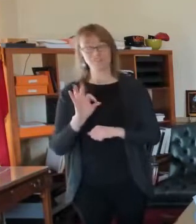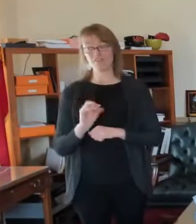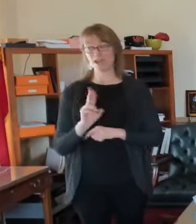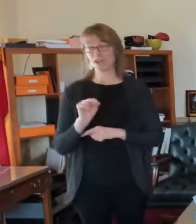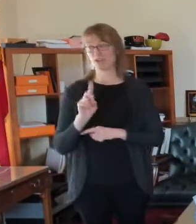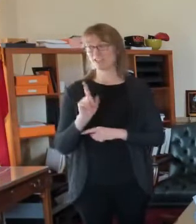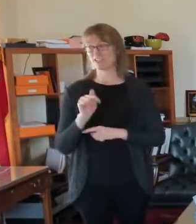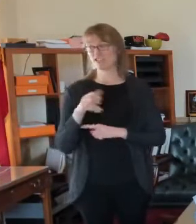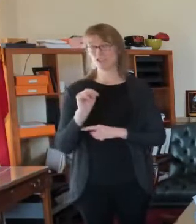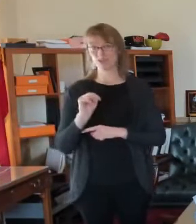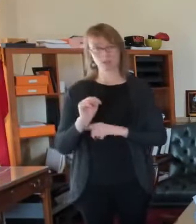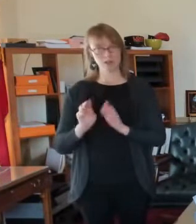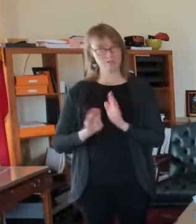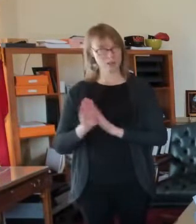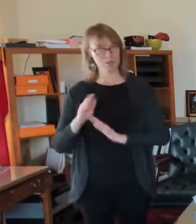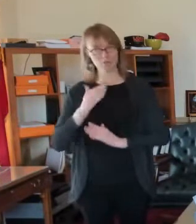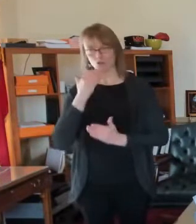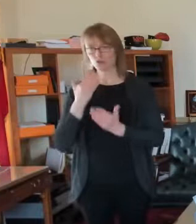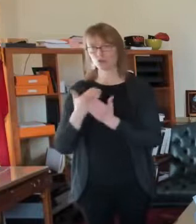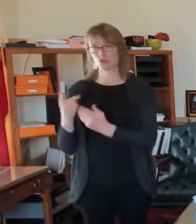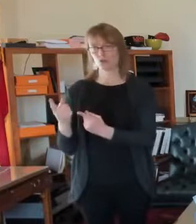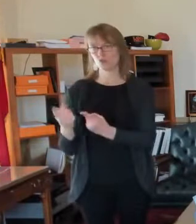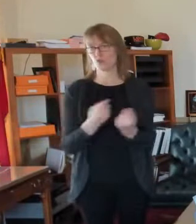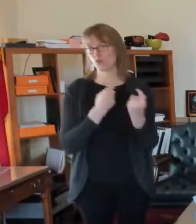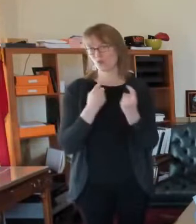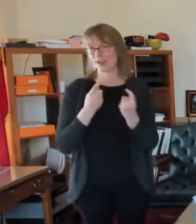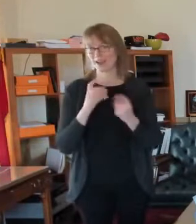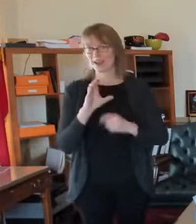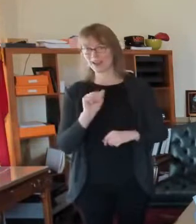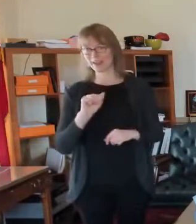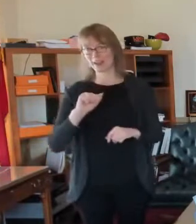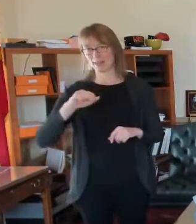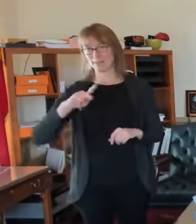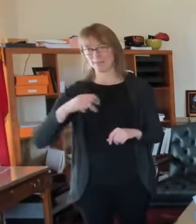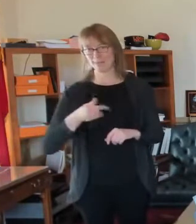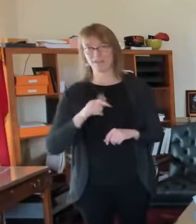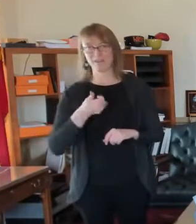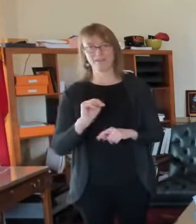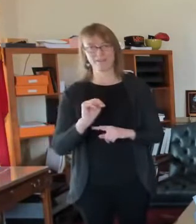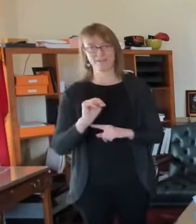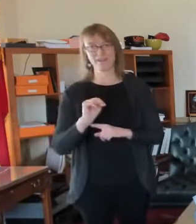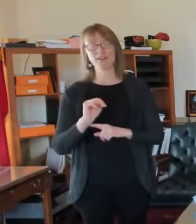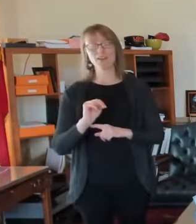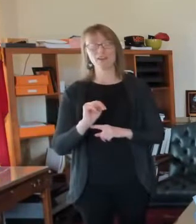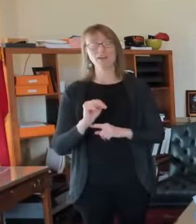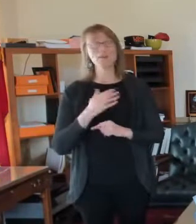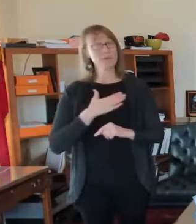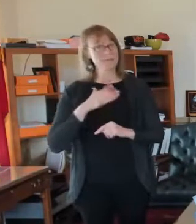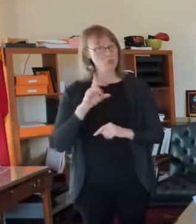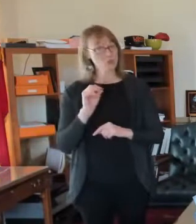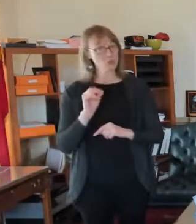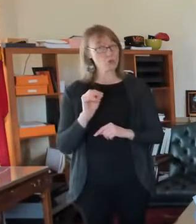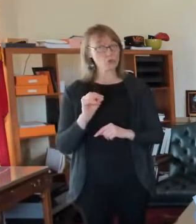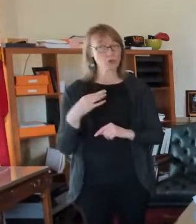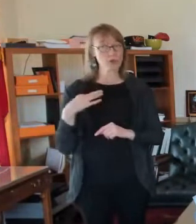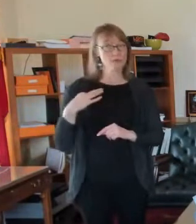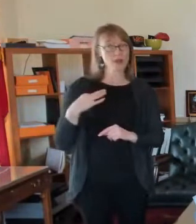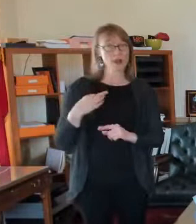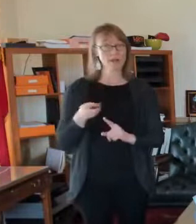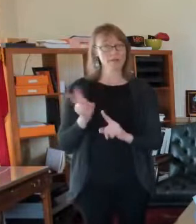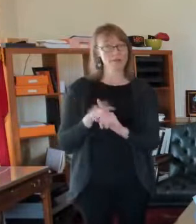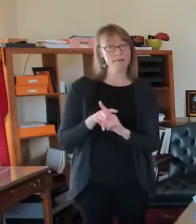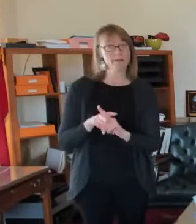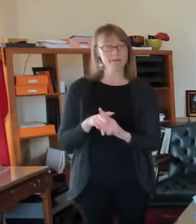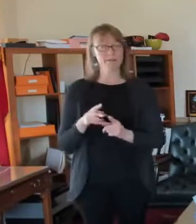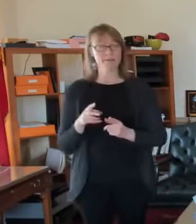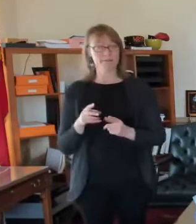robust recruiting campaign. So please, uh, apply. We do need additional police officers. We are around